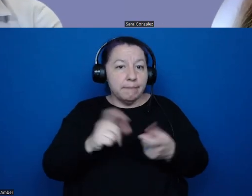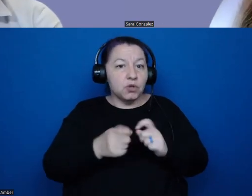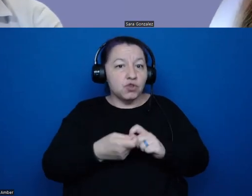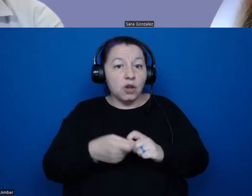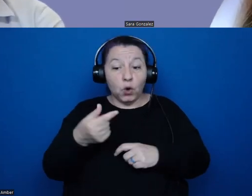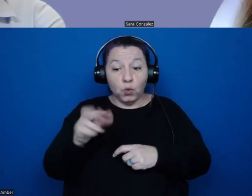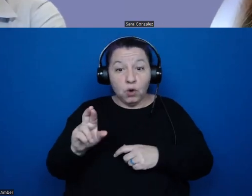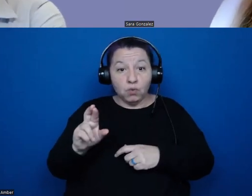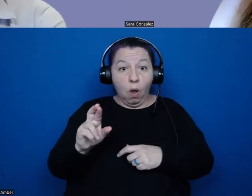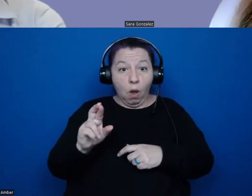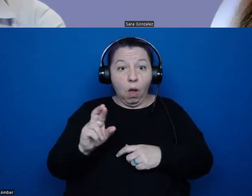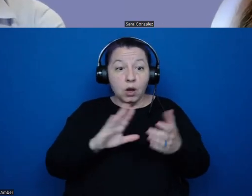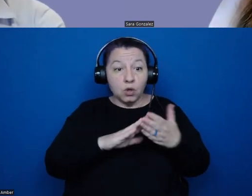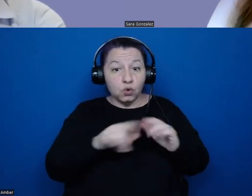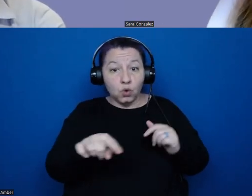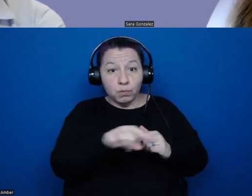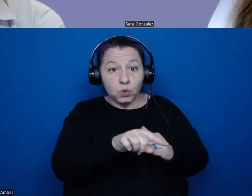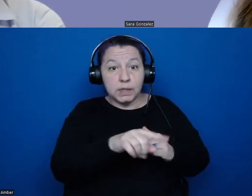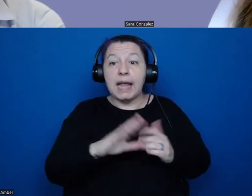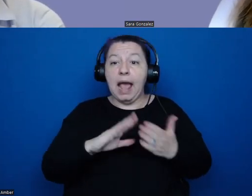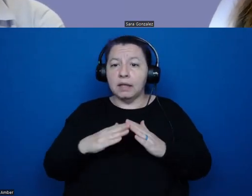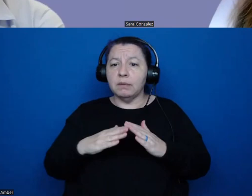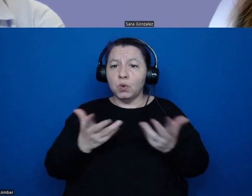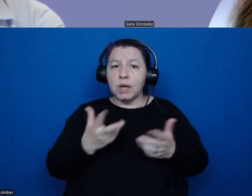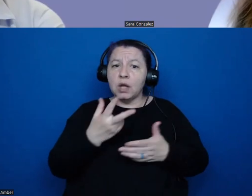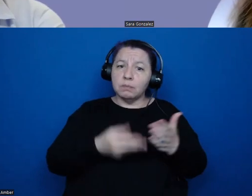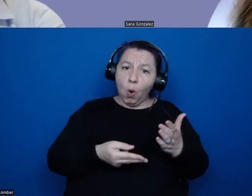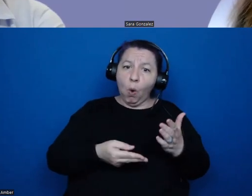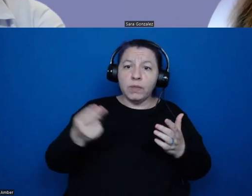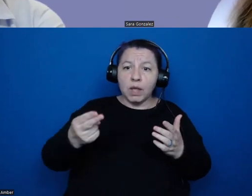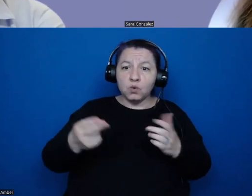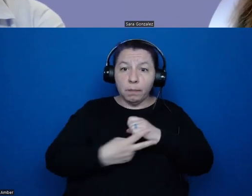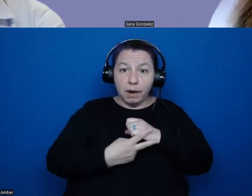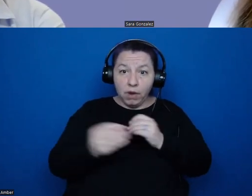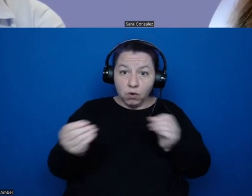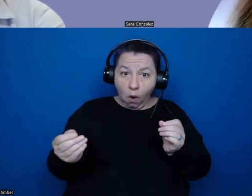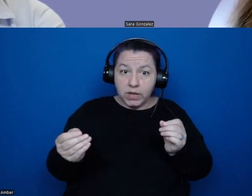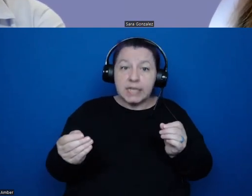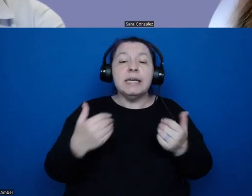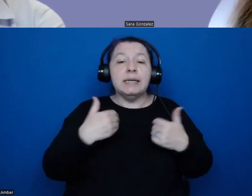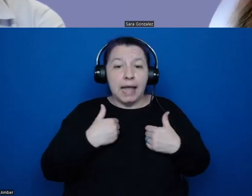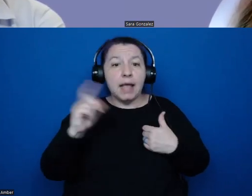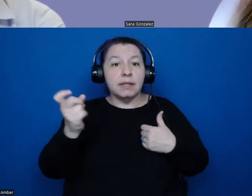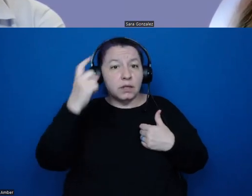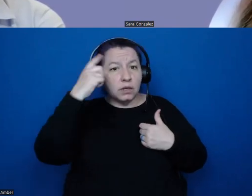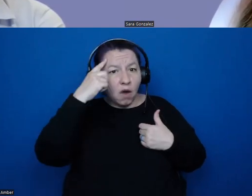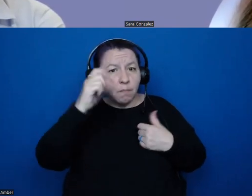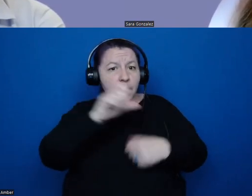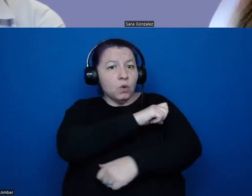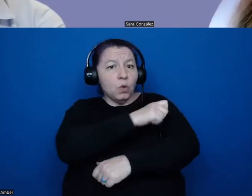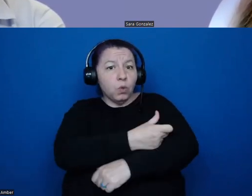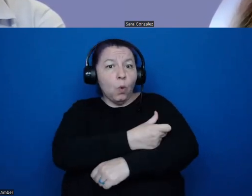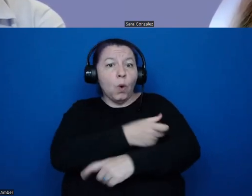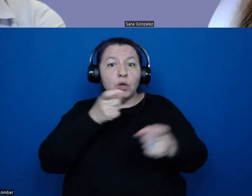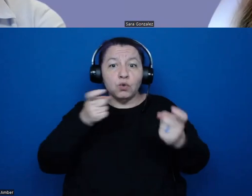Ronde, the community and the community here is both the historic preservation office, which has the governmental kind of authority to manage